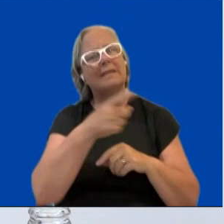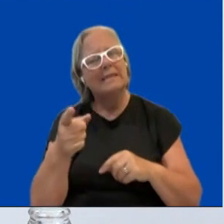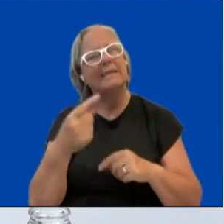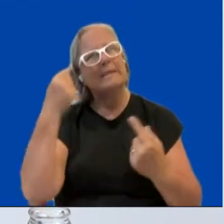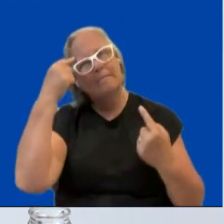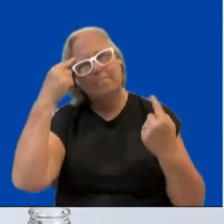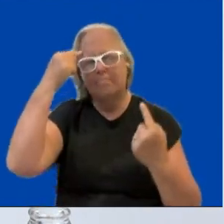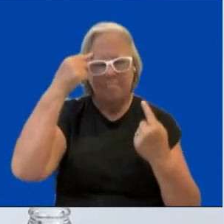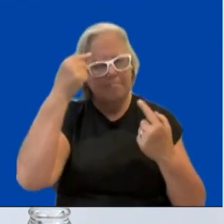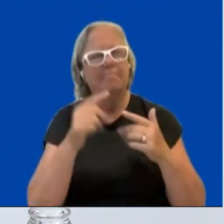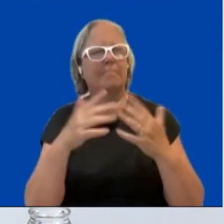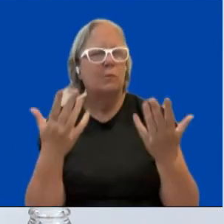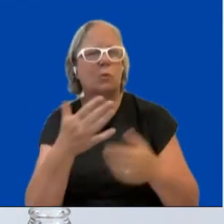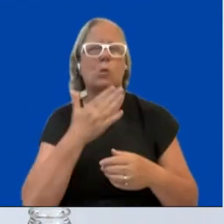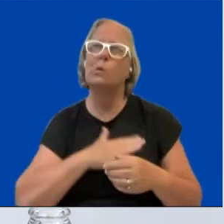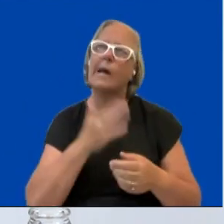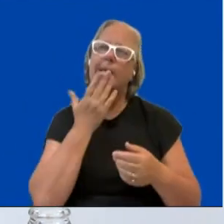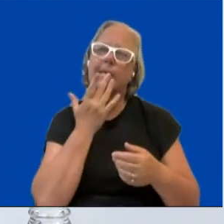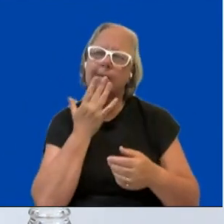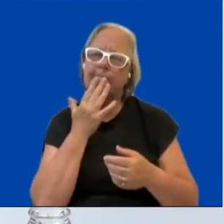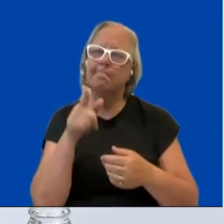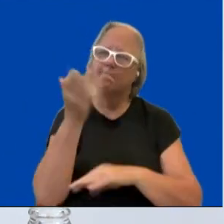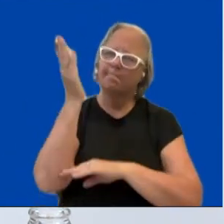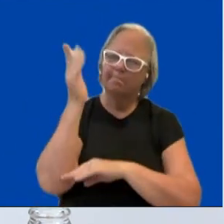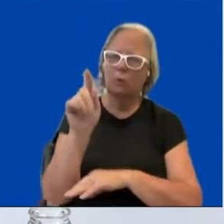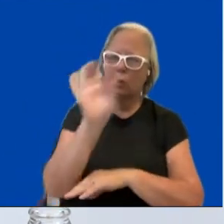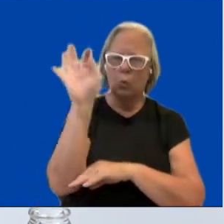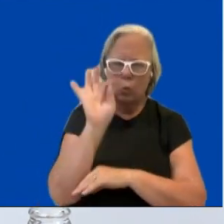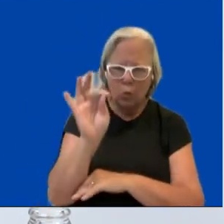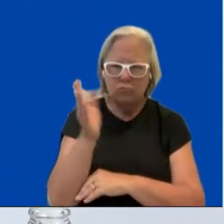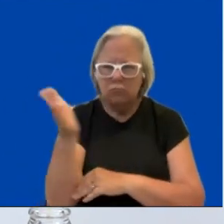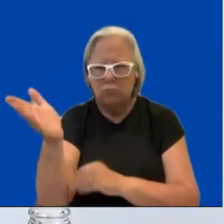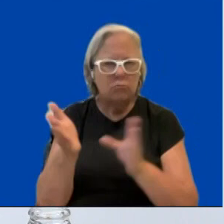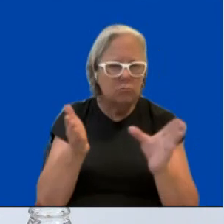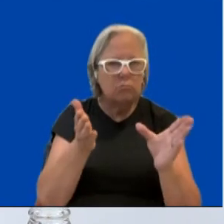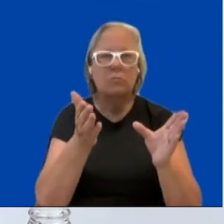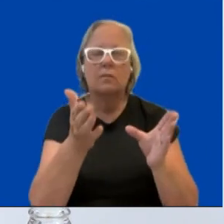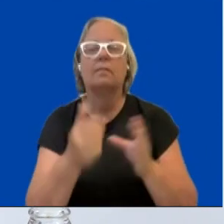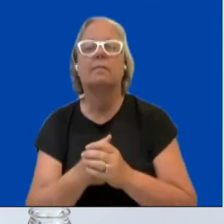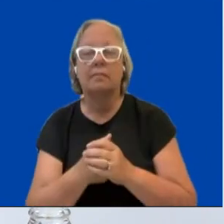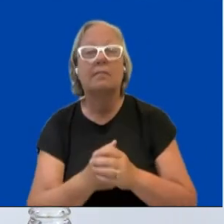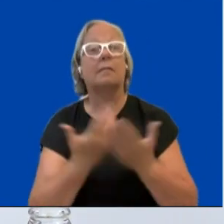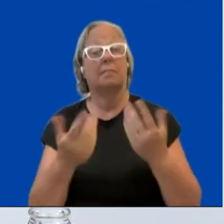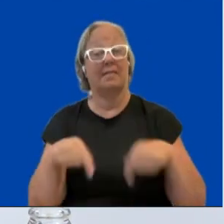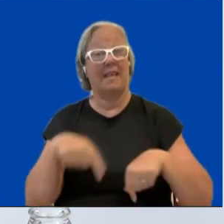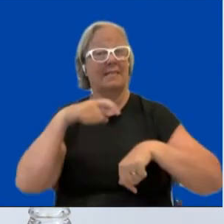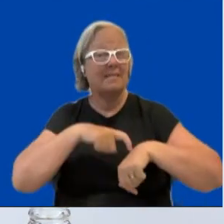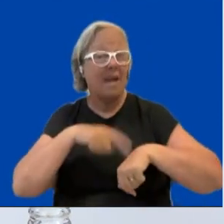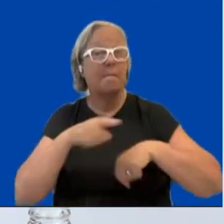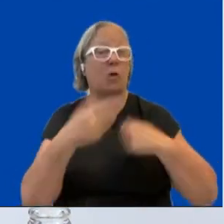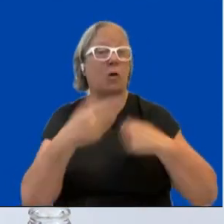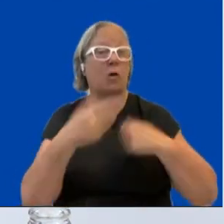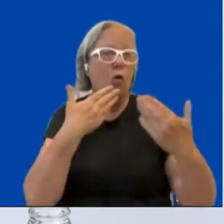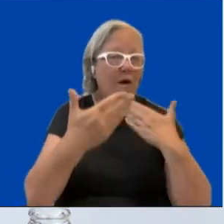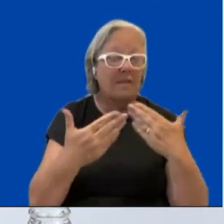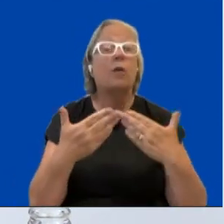because there will be several occasions during the conference to submit those questions through Slido and I'll do my best to ask